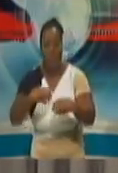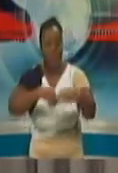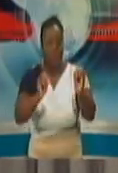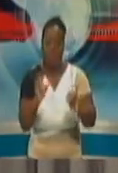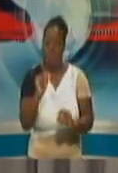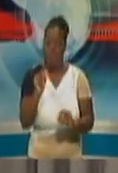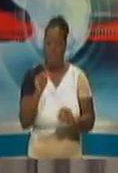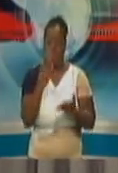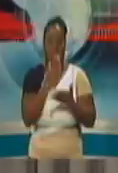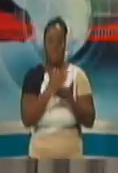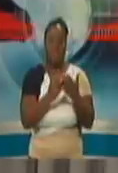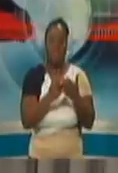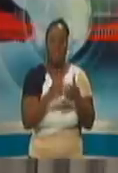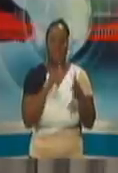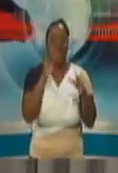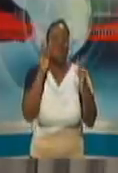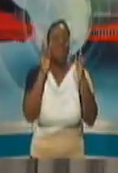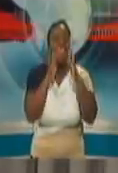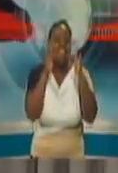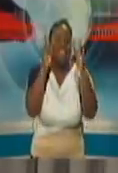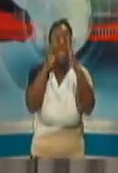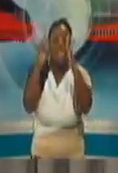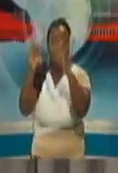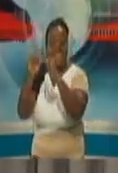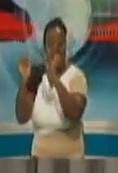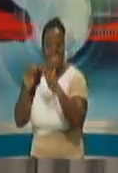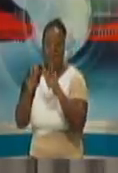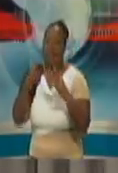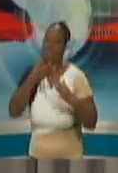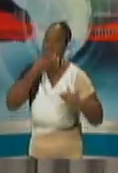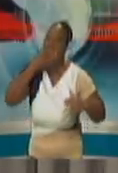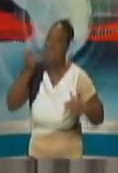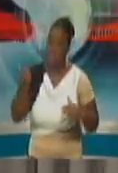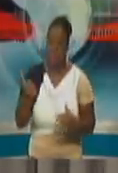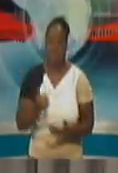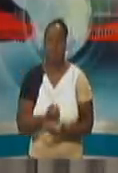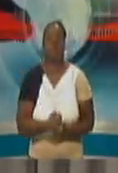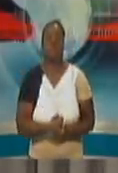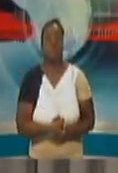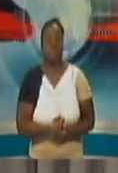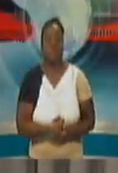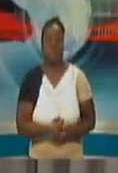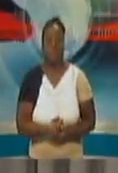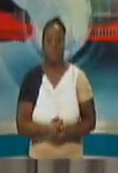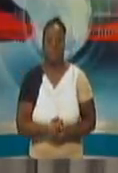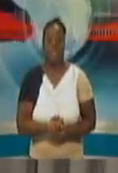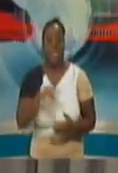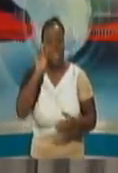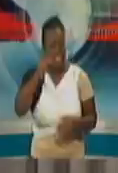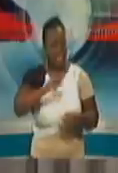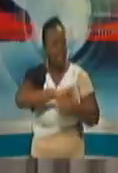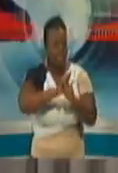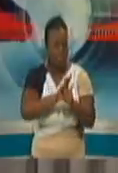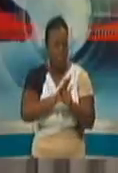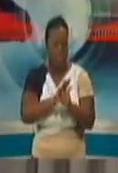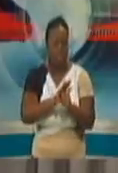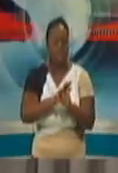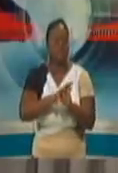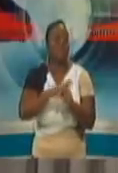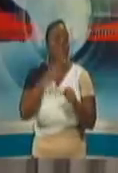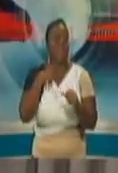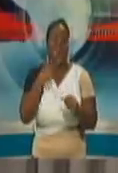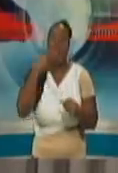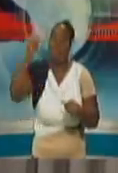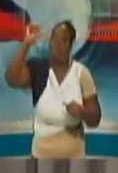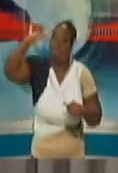digital economy. And yes, COVID would have had a deleterious effect on our economy. And even before